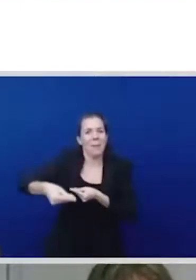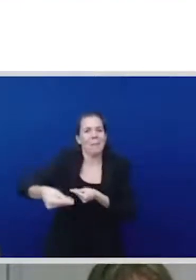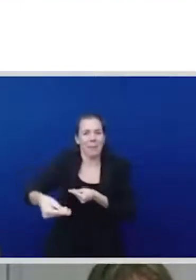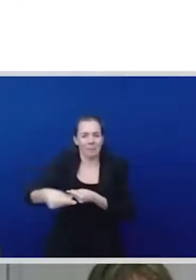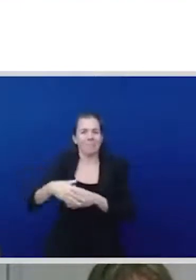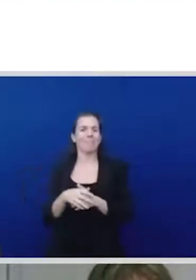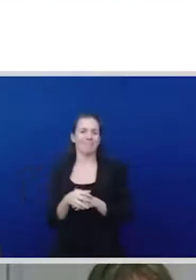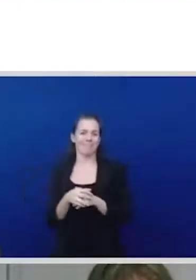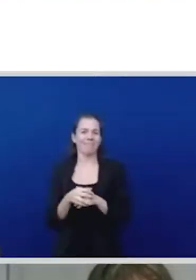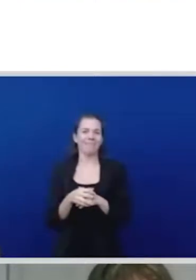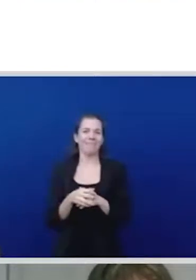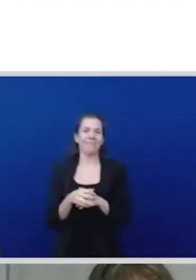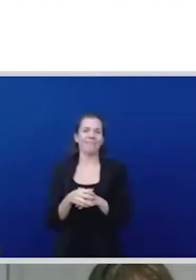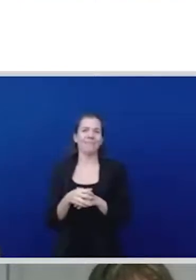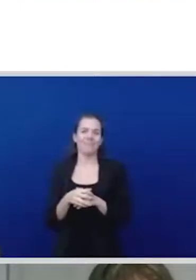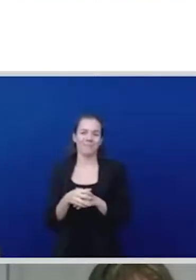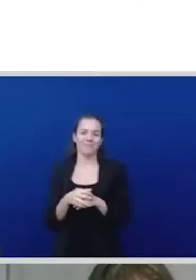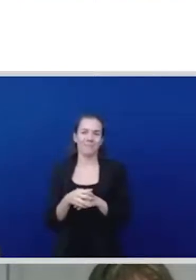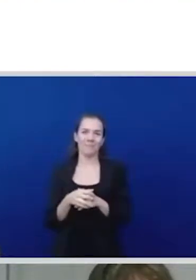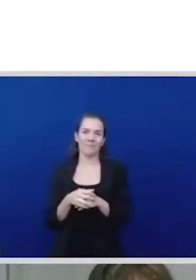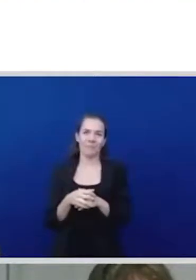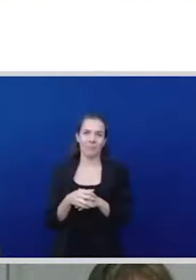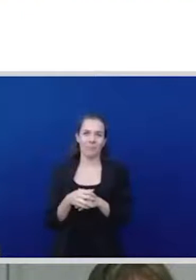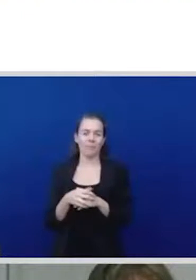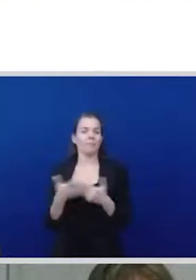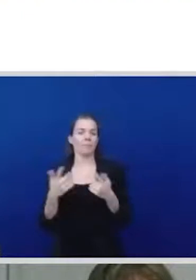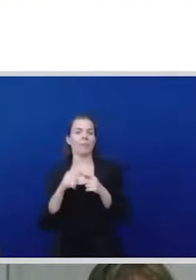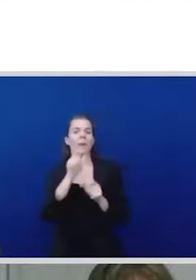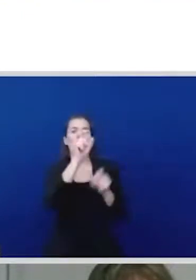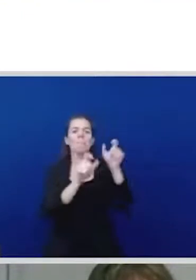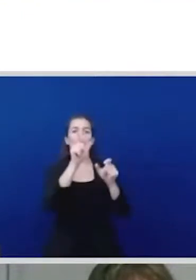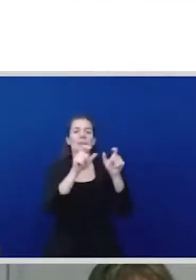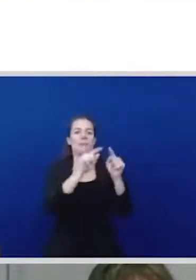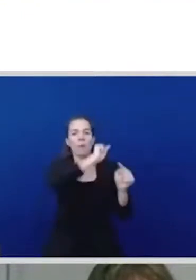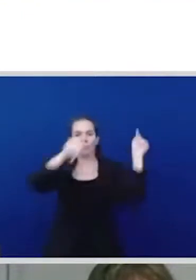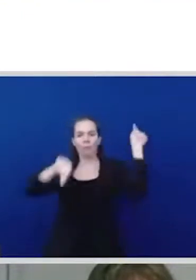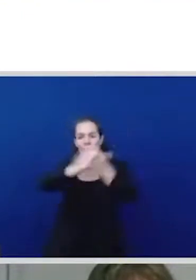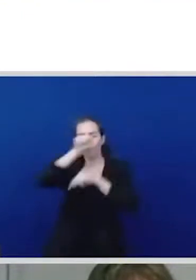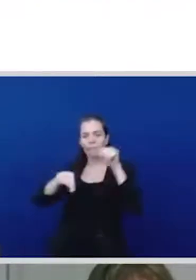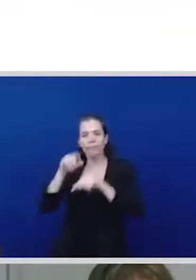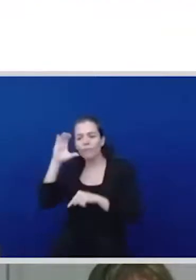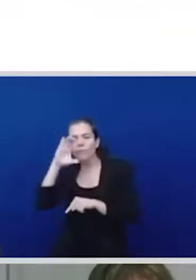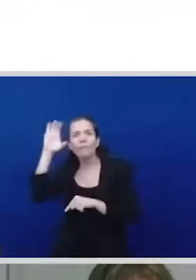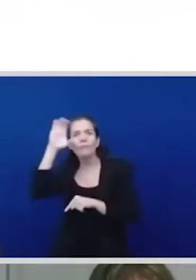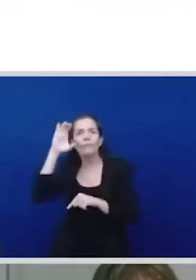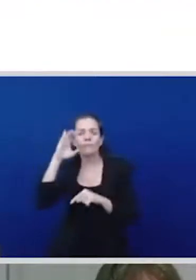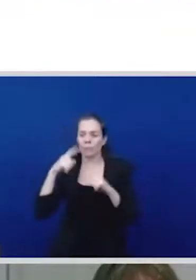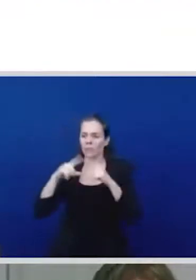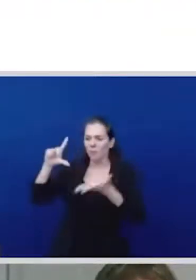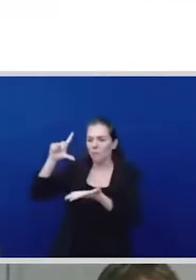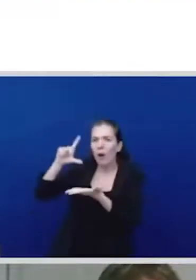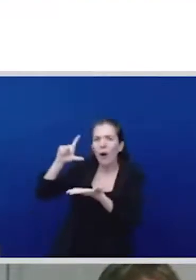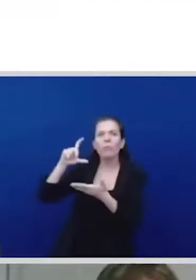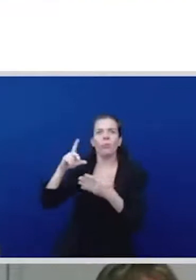they take a photo of a painting and then what happens is then they can go back and they will exploit that painting